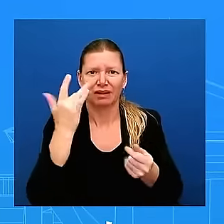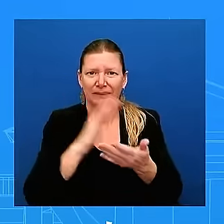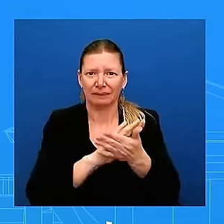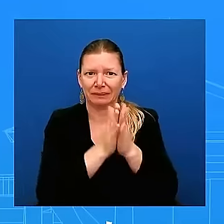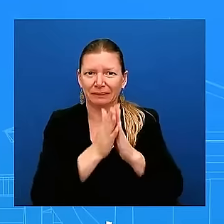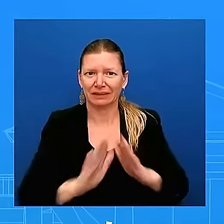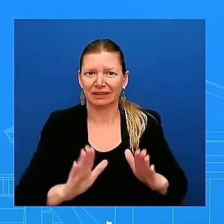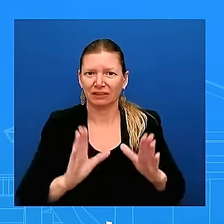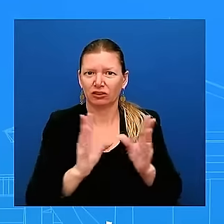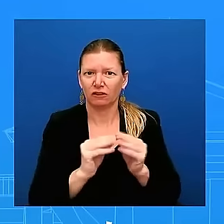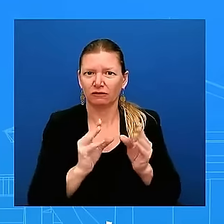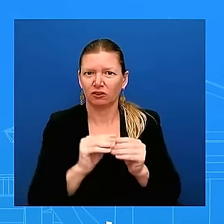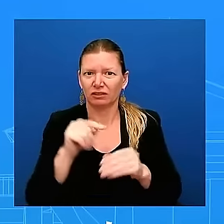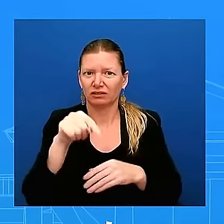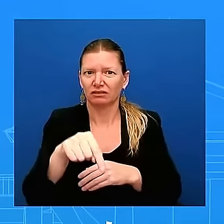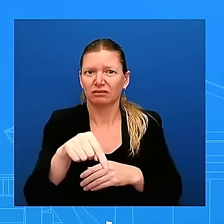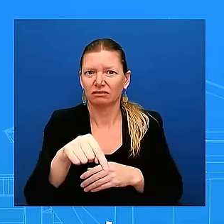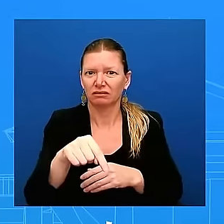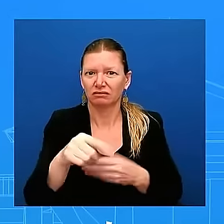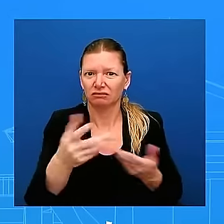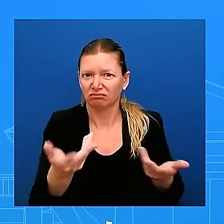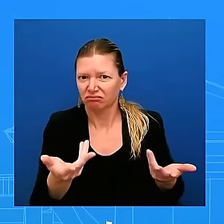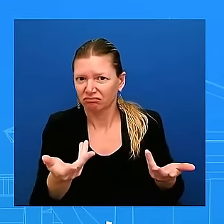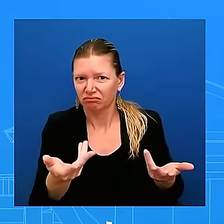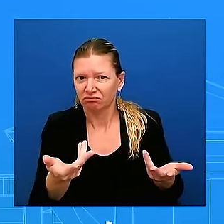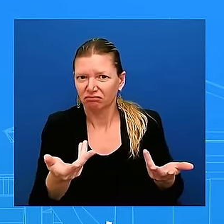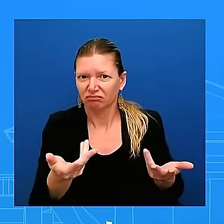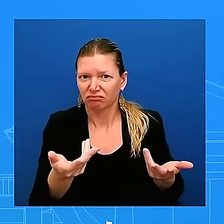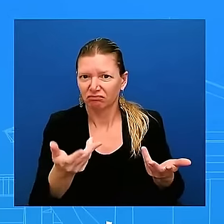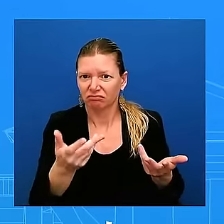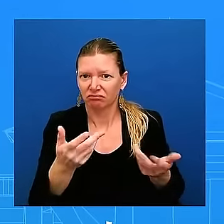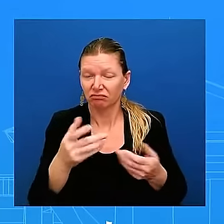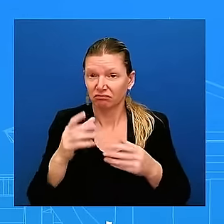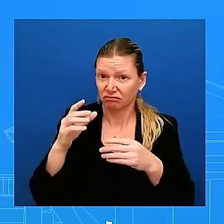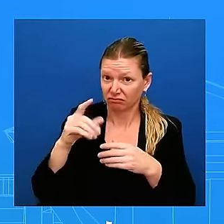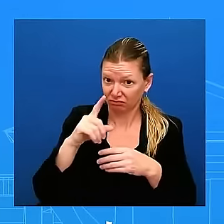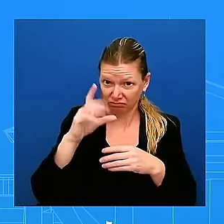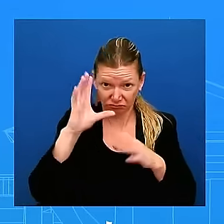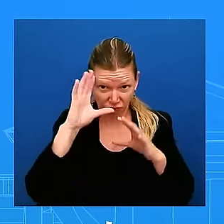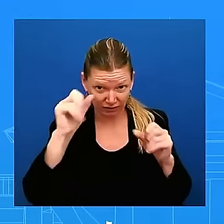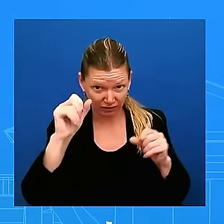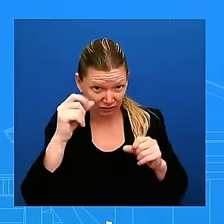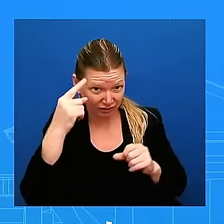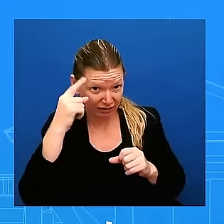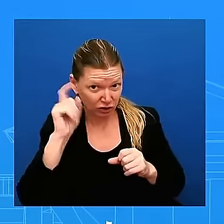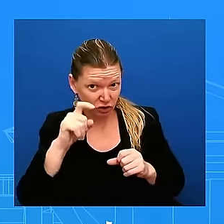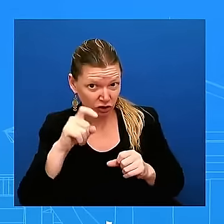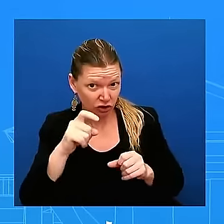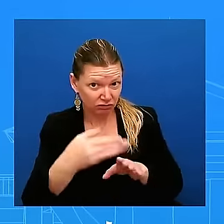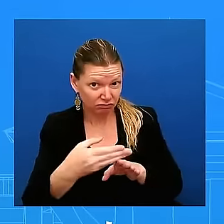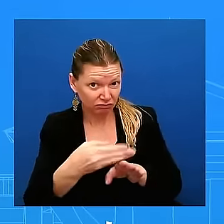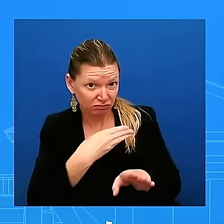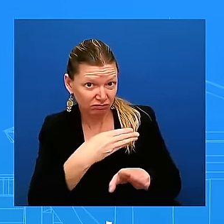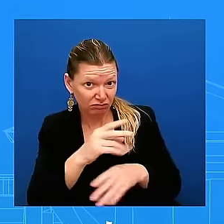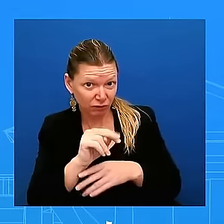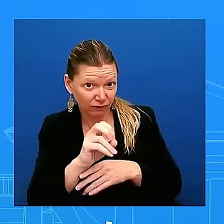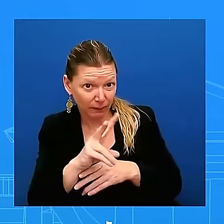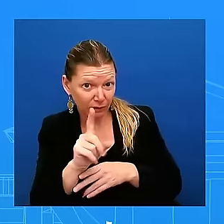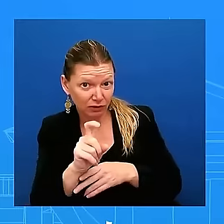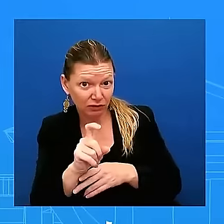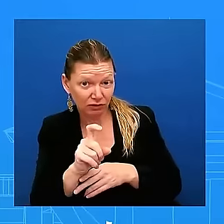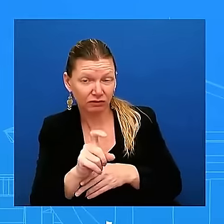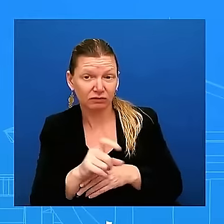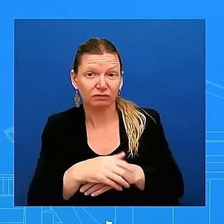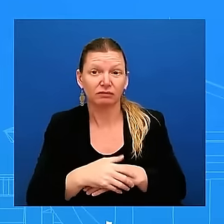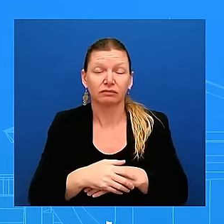look i i've always been clear and we've always been clear uh nothing about ukraine uh uh without